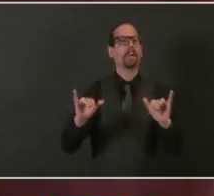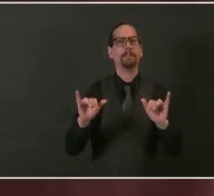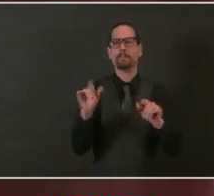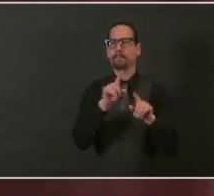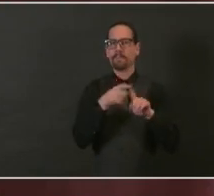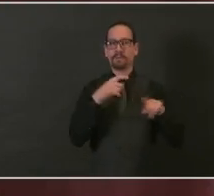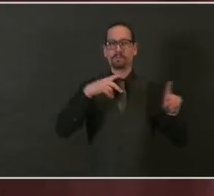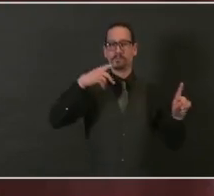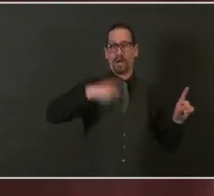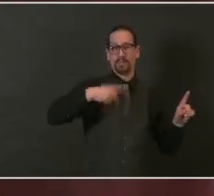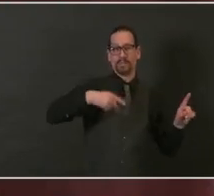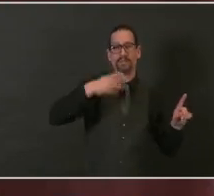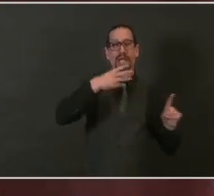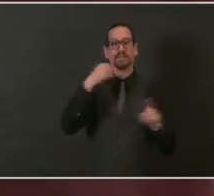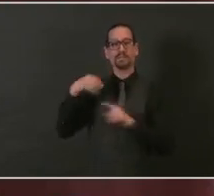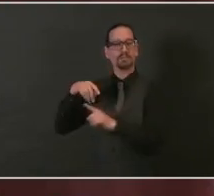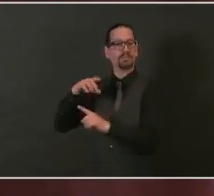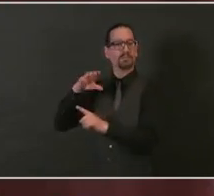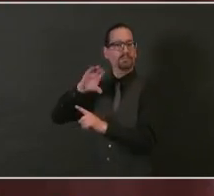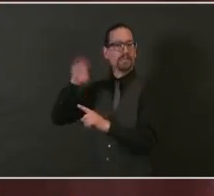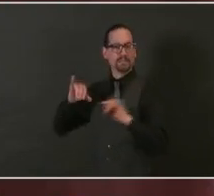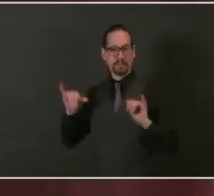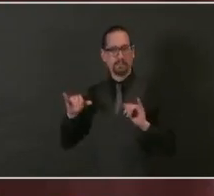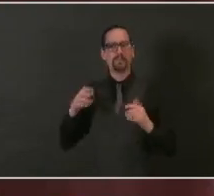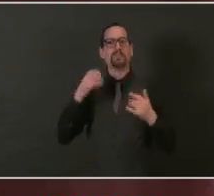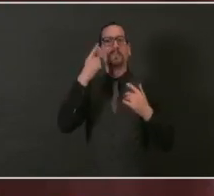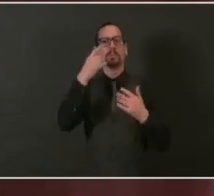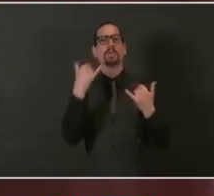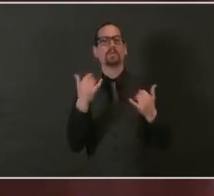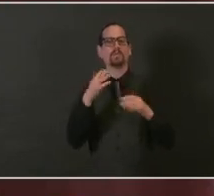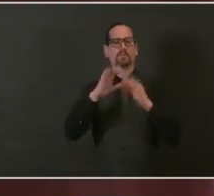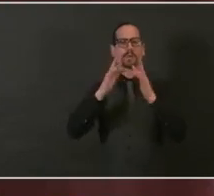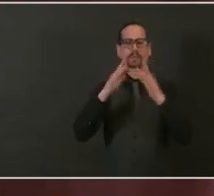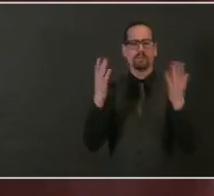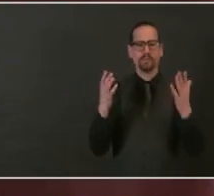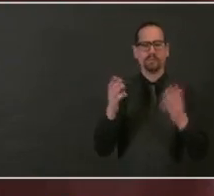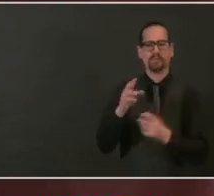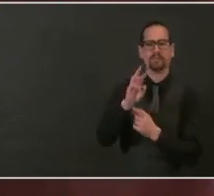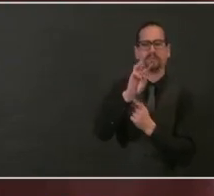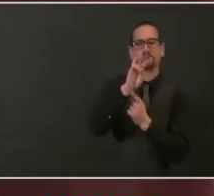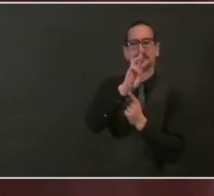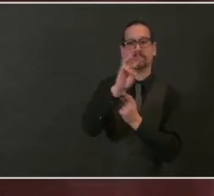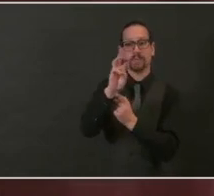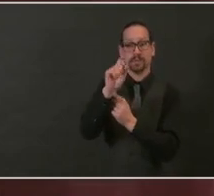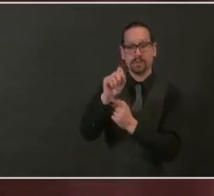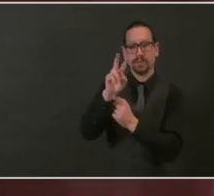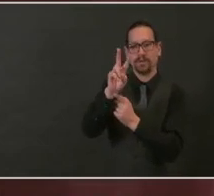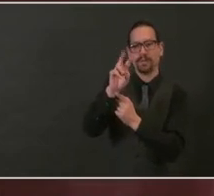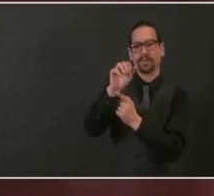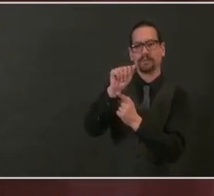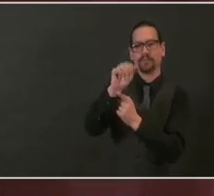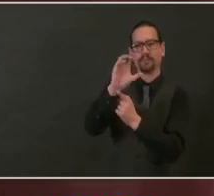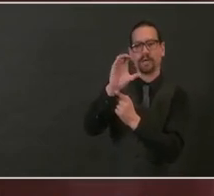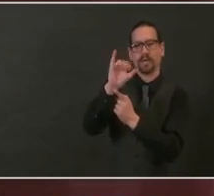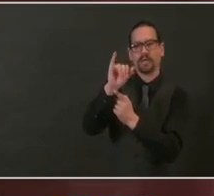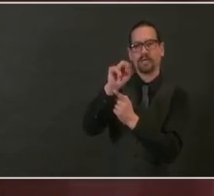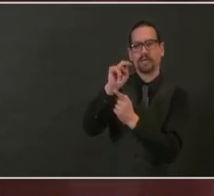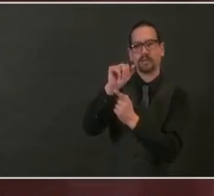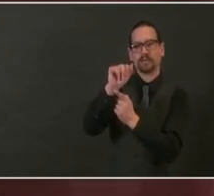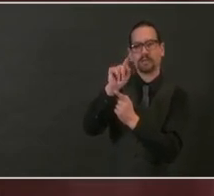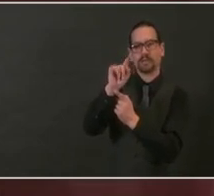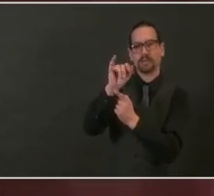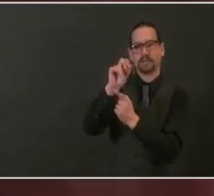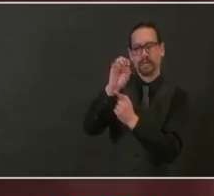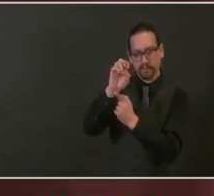www.vaccinateri.org or by calling 844